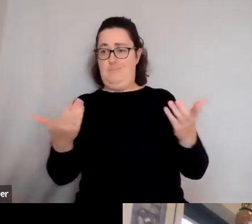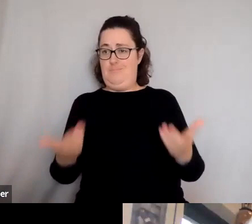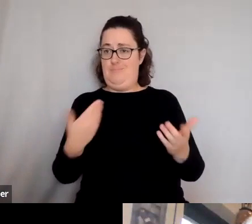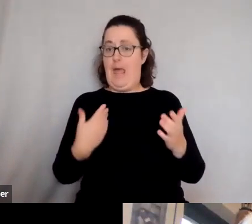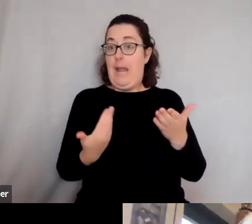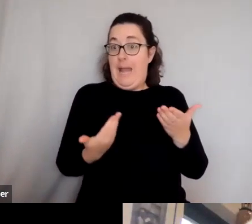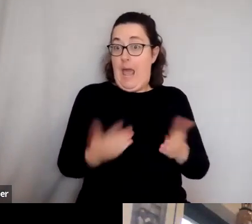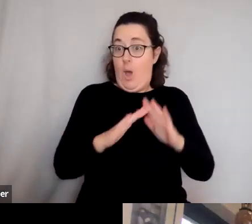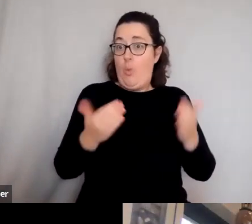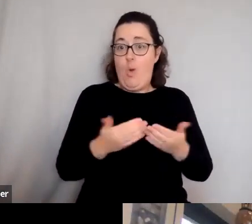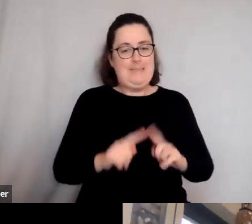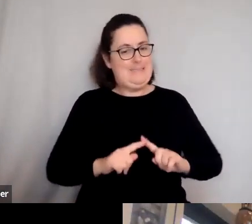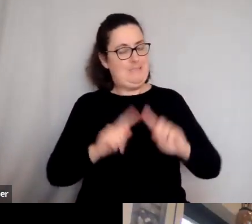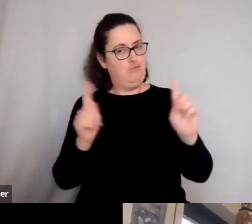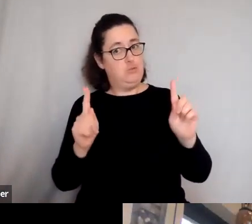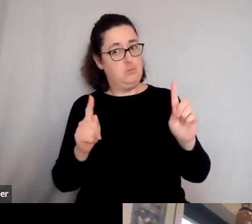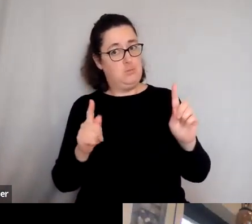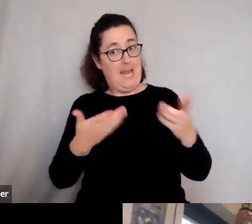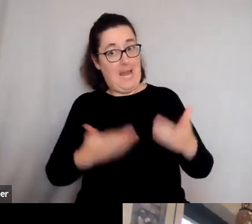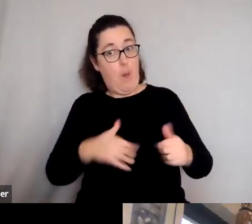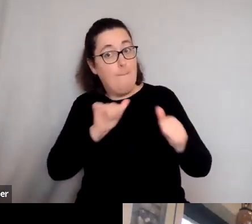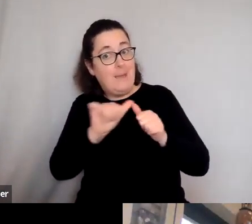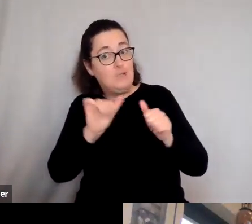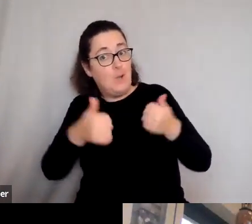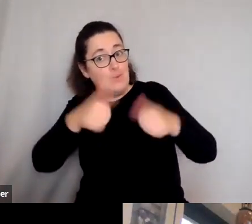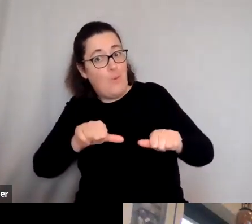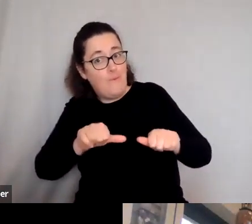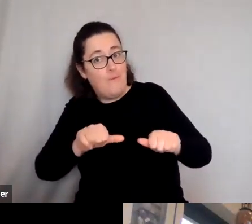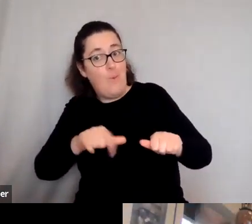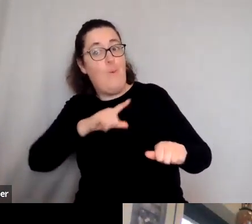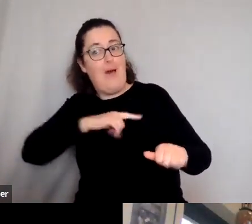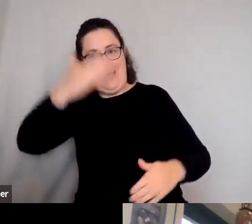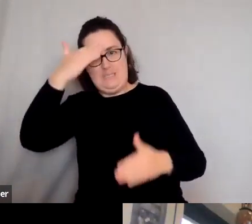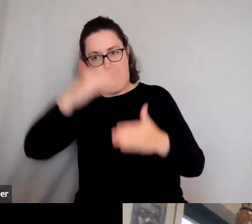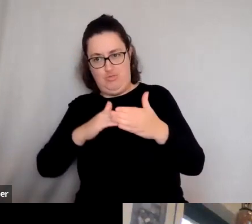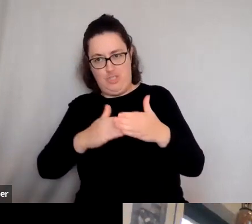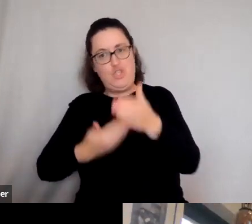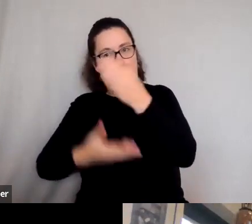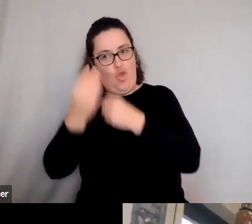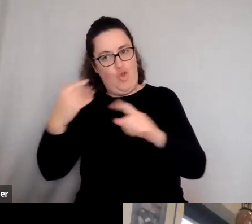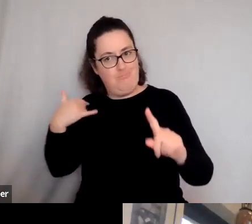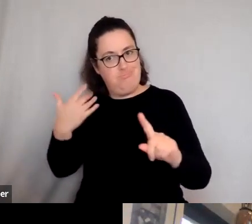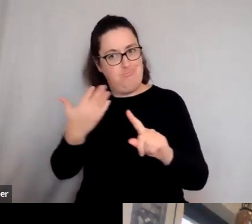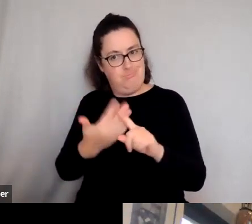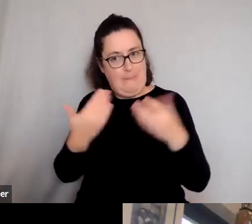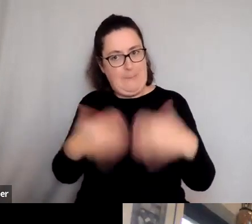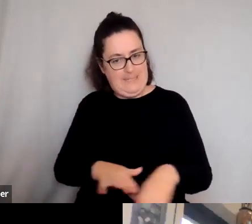solutions, I think, than the Romans were, thank God, you know, we've got more experience. But I think it,